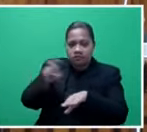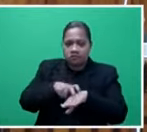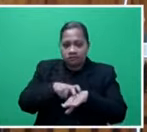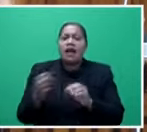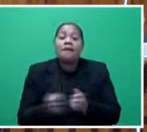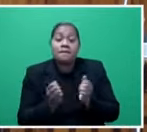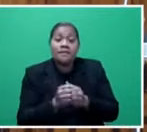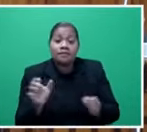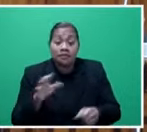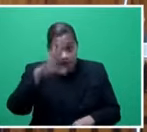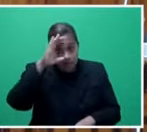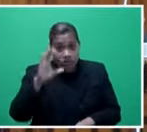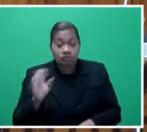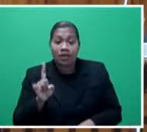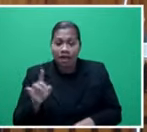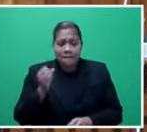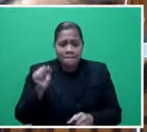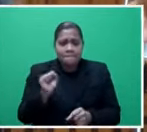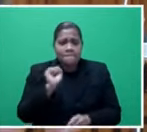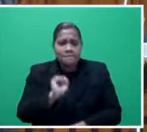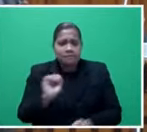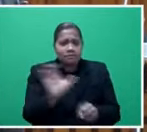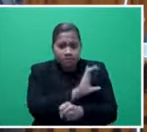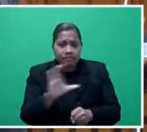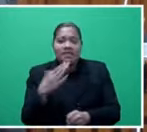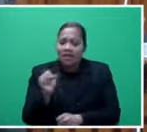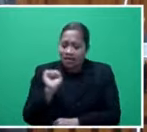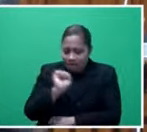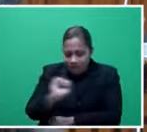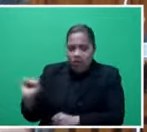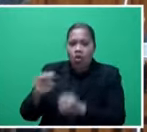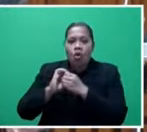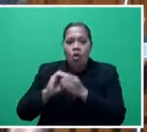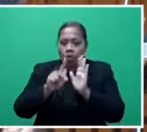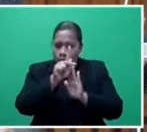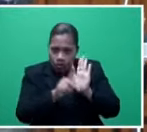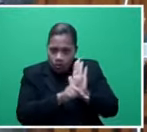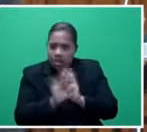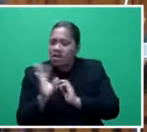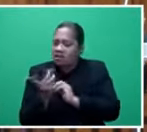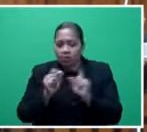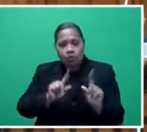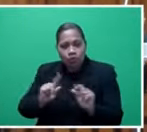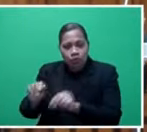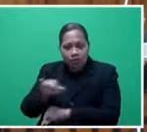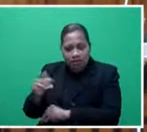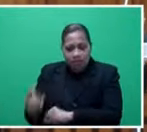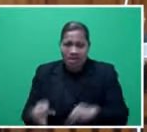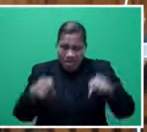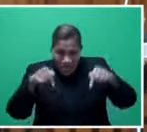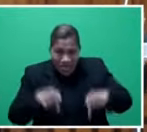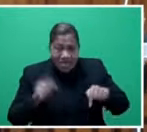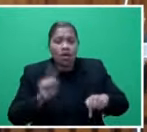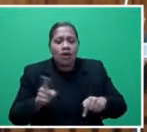the corporates themselves, the bus companies themselves, will come up with their own policy. They will do it themselves. But here we have to handhold